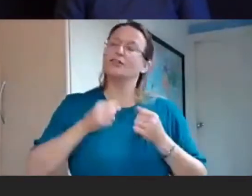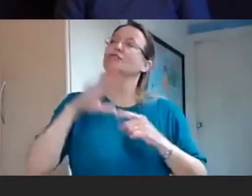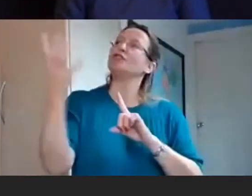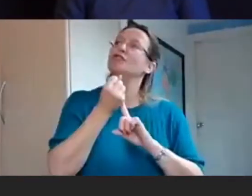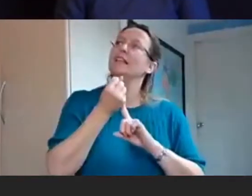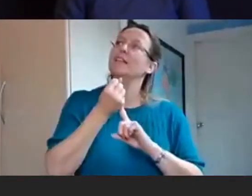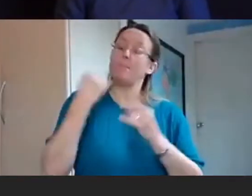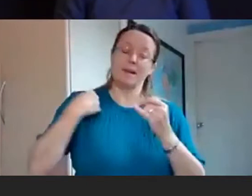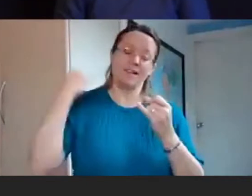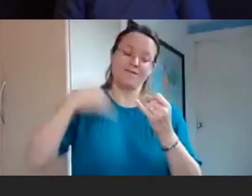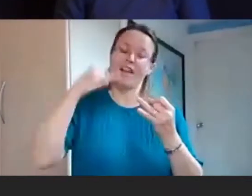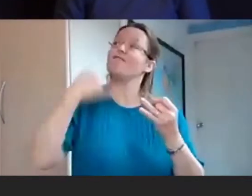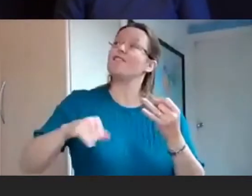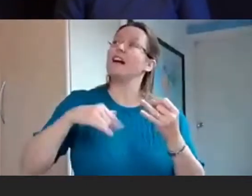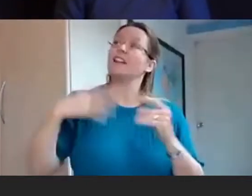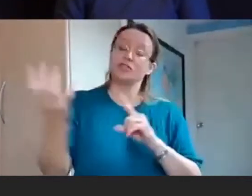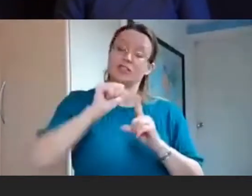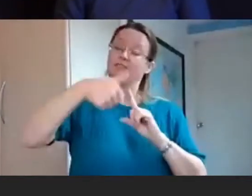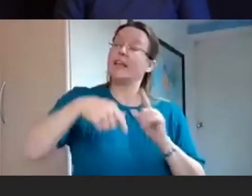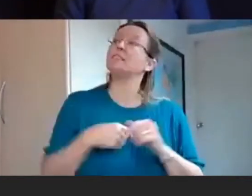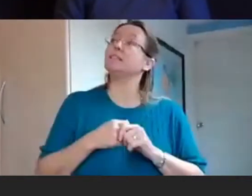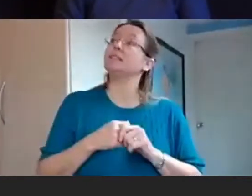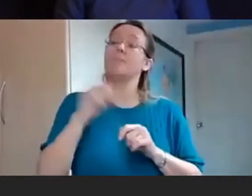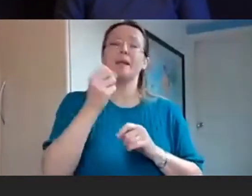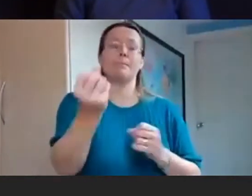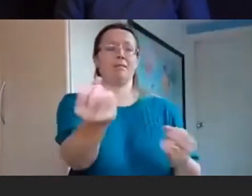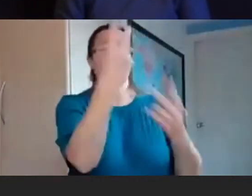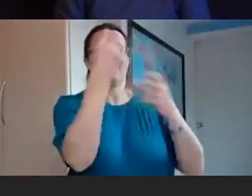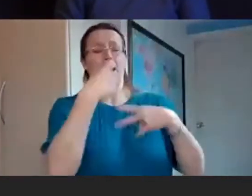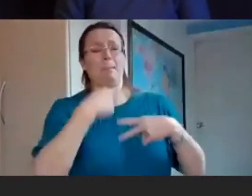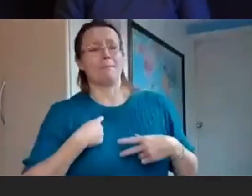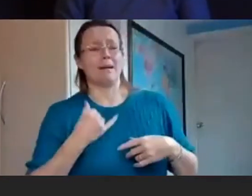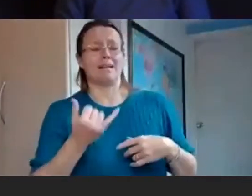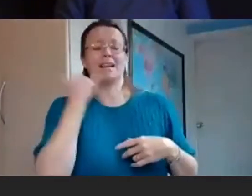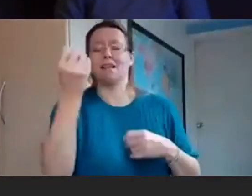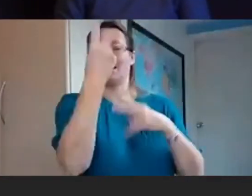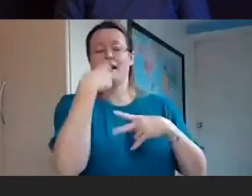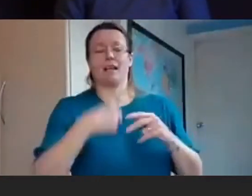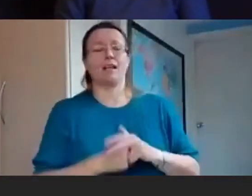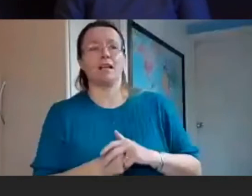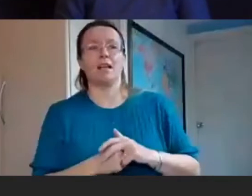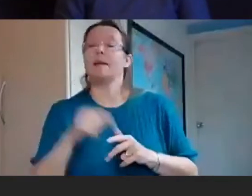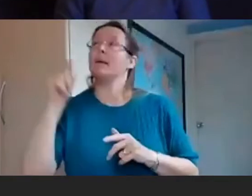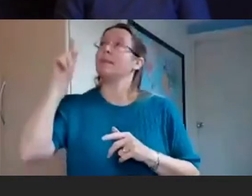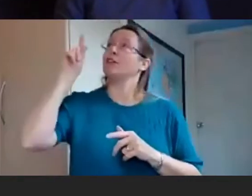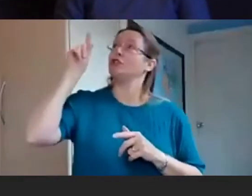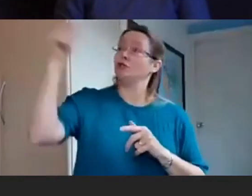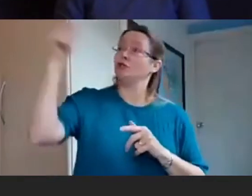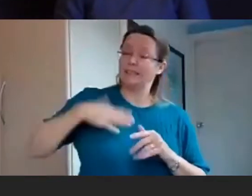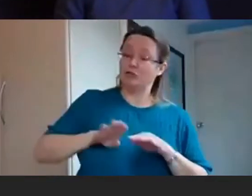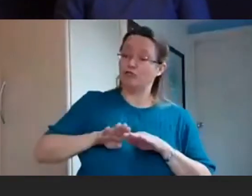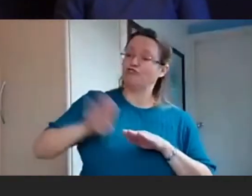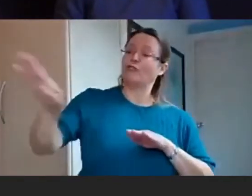third time? Can he give me hope that people will stop yelling insults at me on the bus? Can he give me hope that you will ramp the steps to your altar